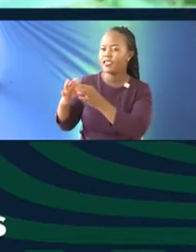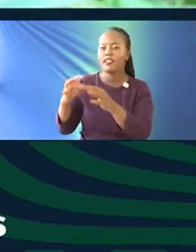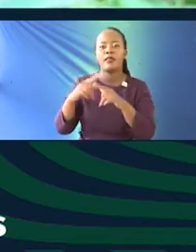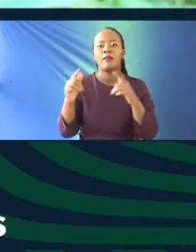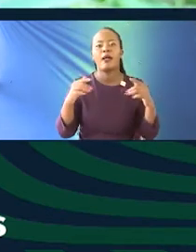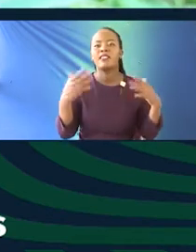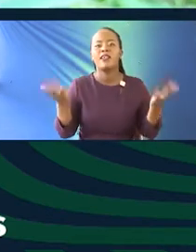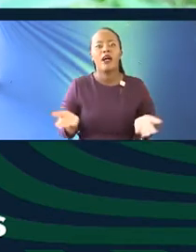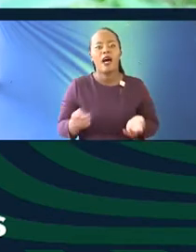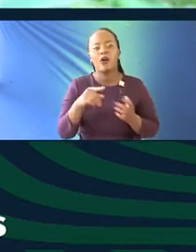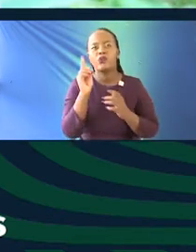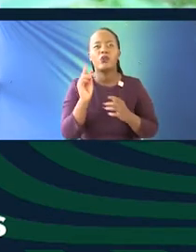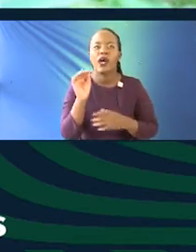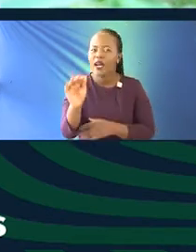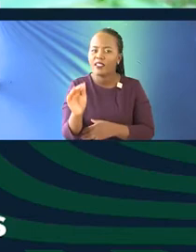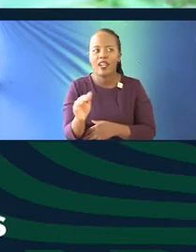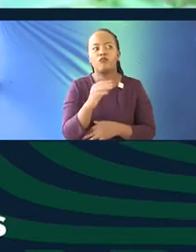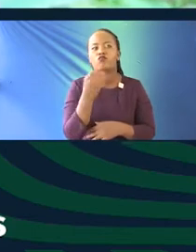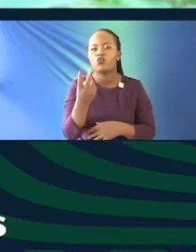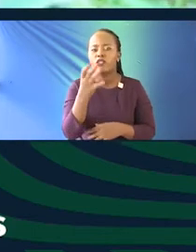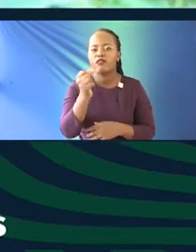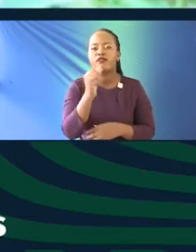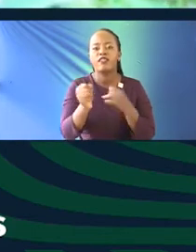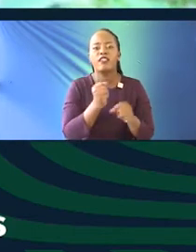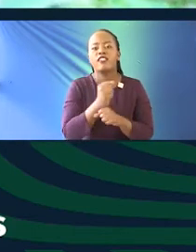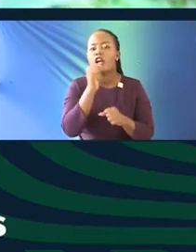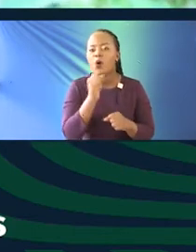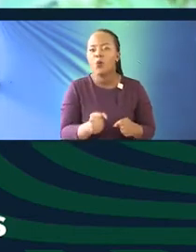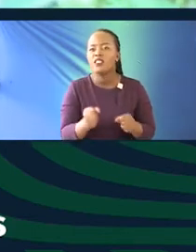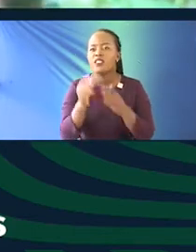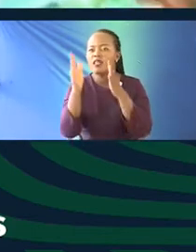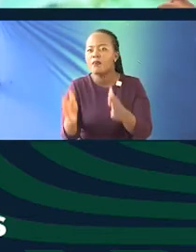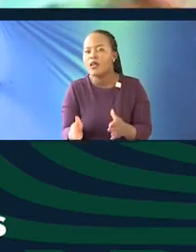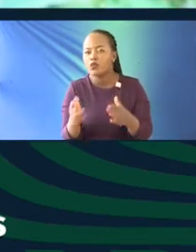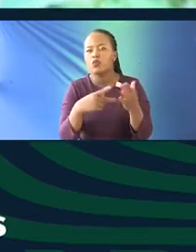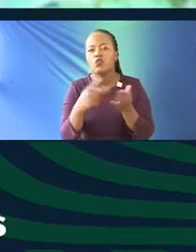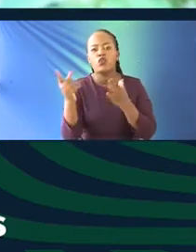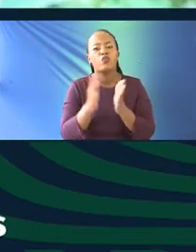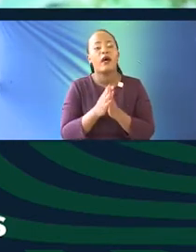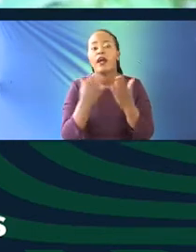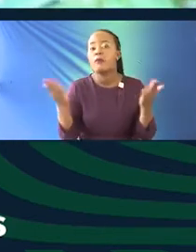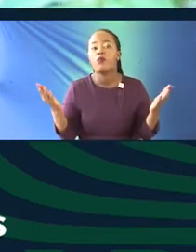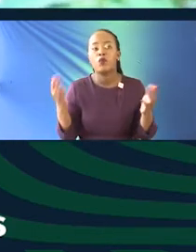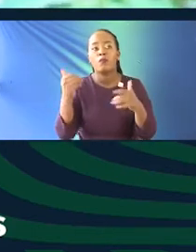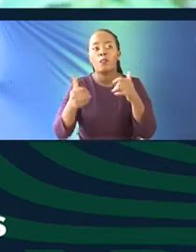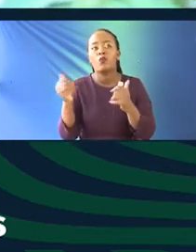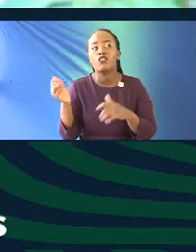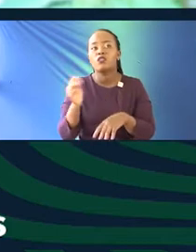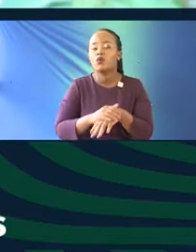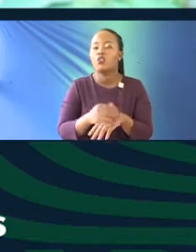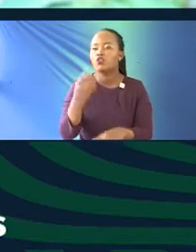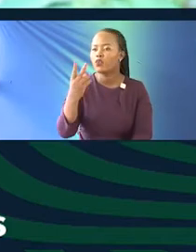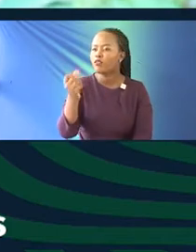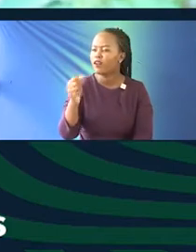-year-old guy to buy a book that goes for 23,000 shillings? I think Angela will tell us about that because they would